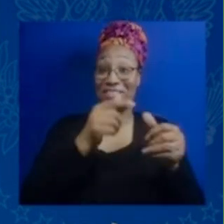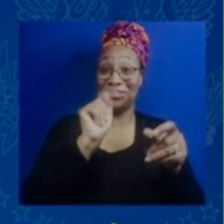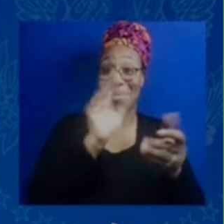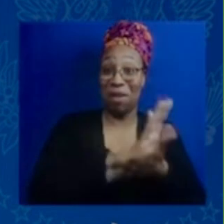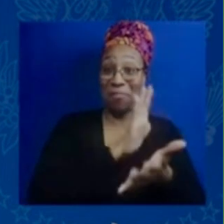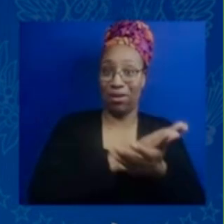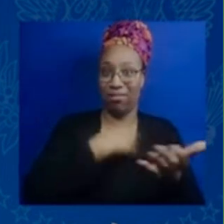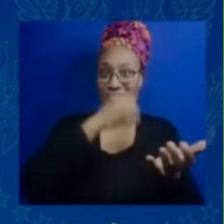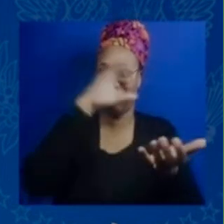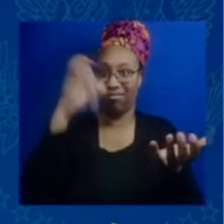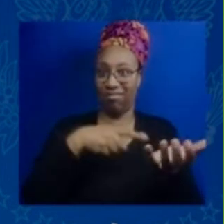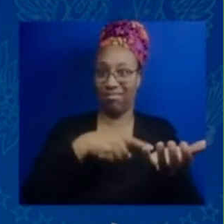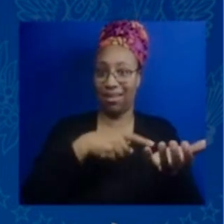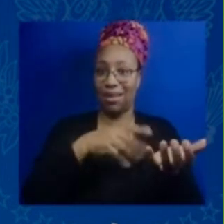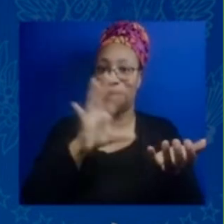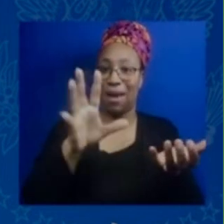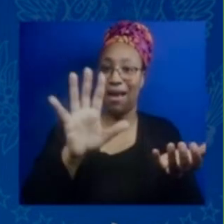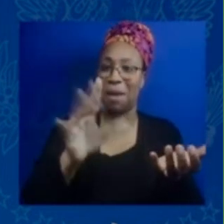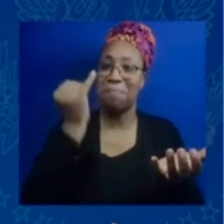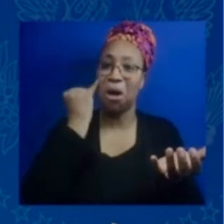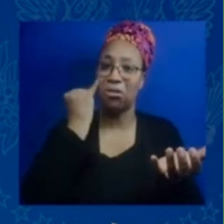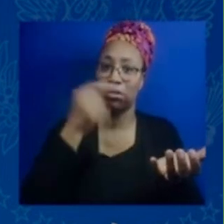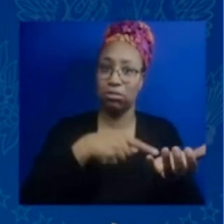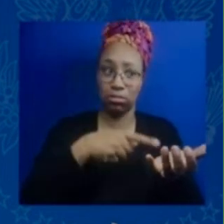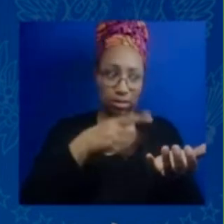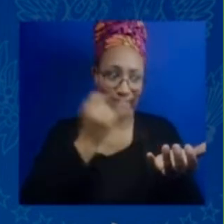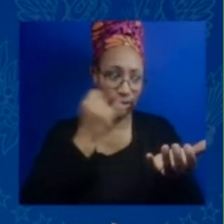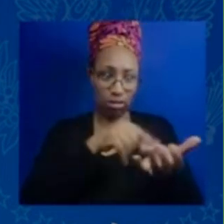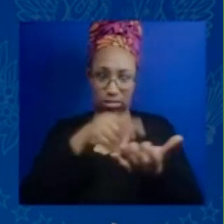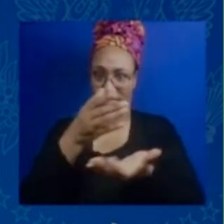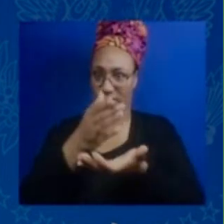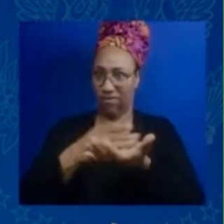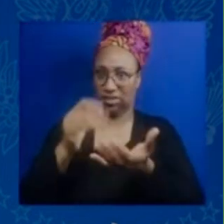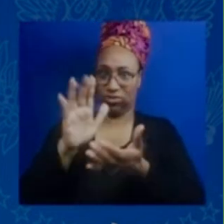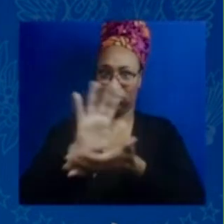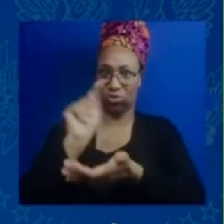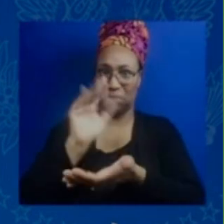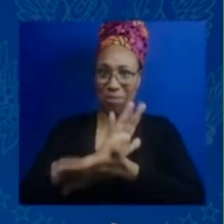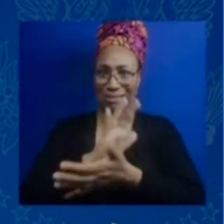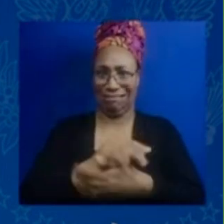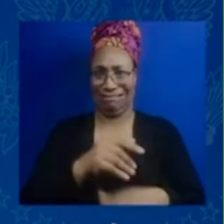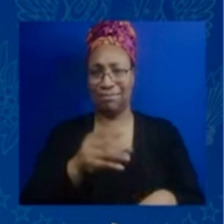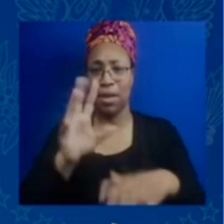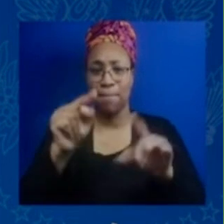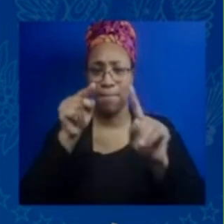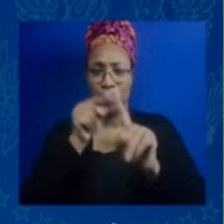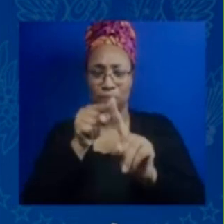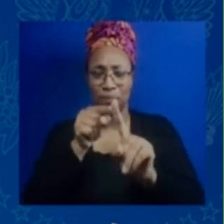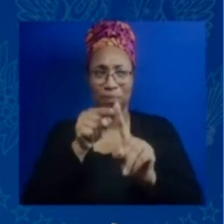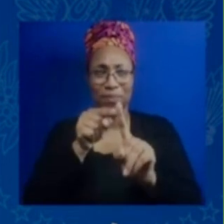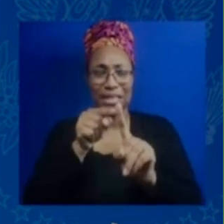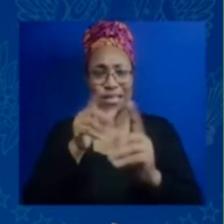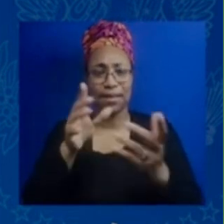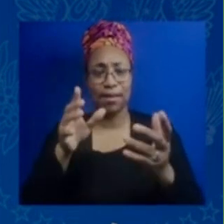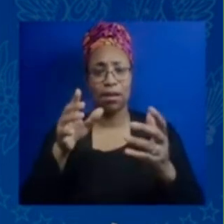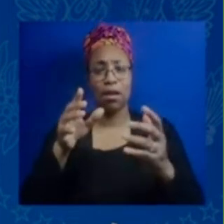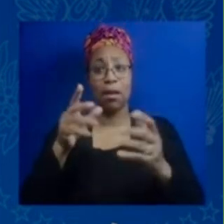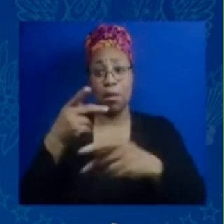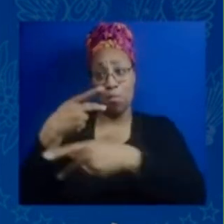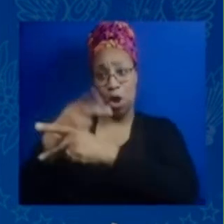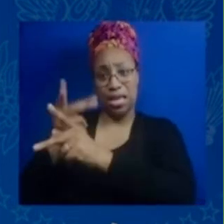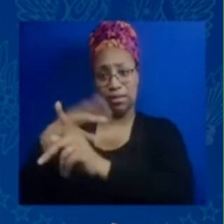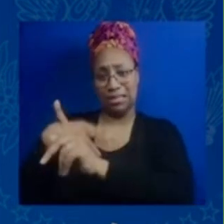self-esteem business you know it's it's less about the actual product and more about you know how people feel